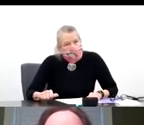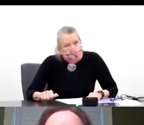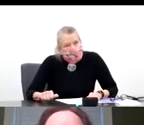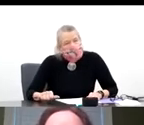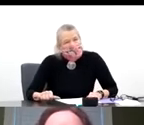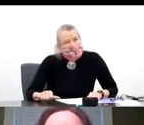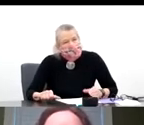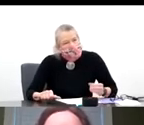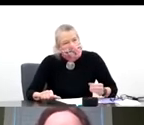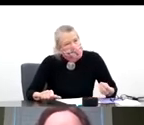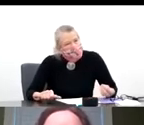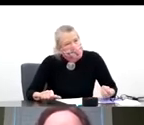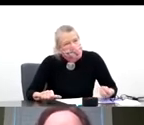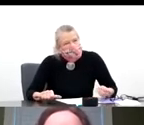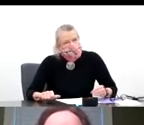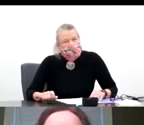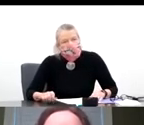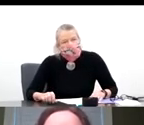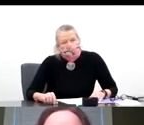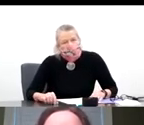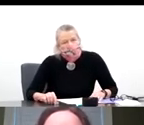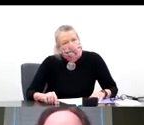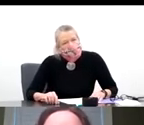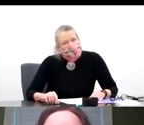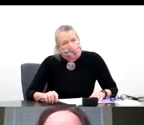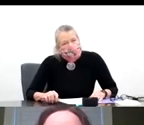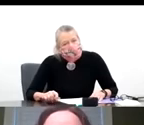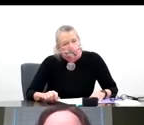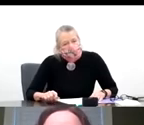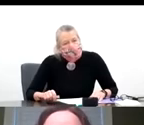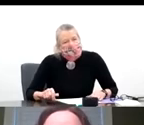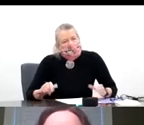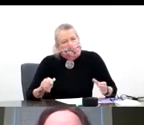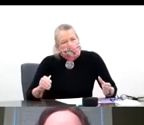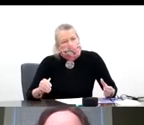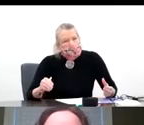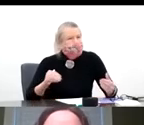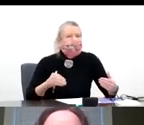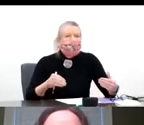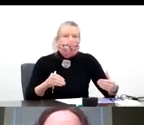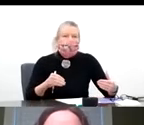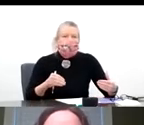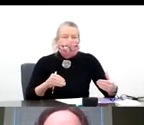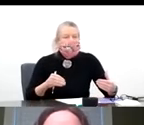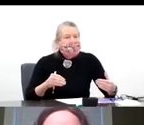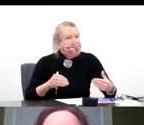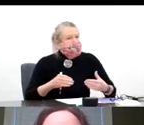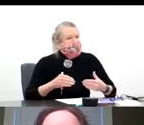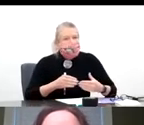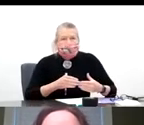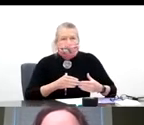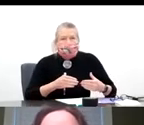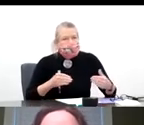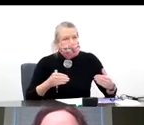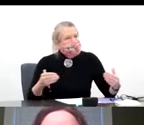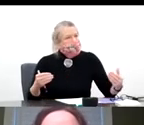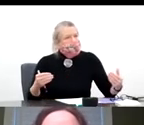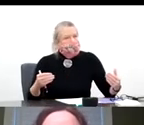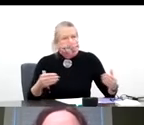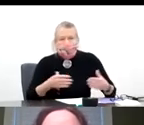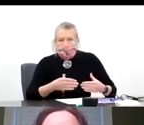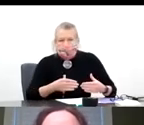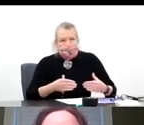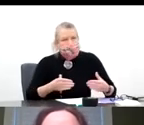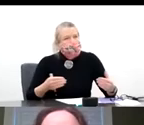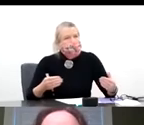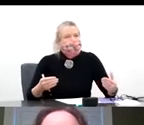networks ever, and I think really set the stage for that. But most importantly, he brought community in. And every protocol